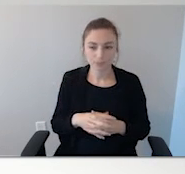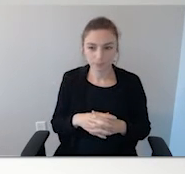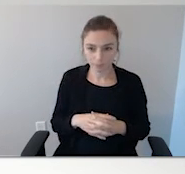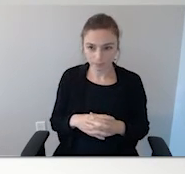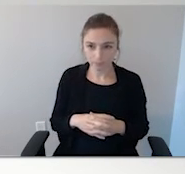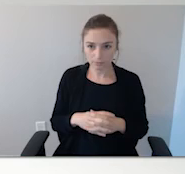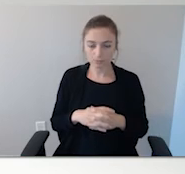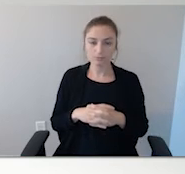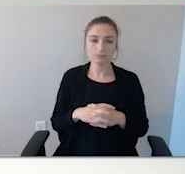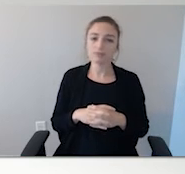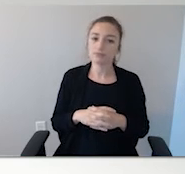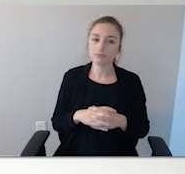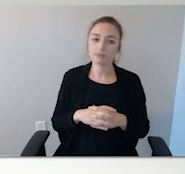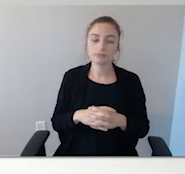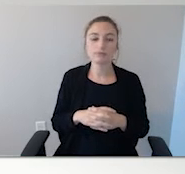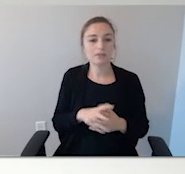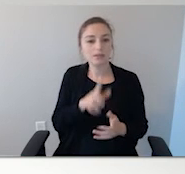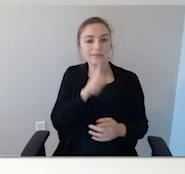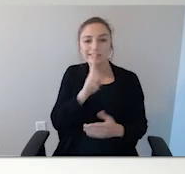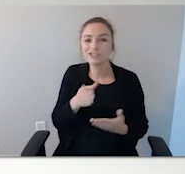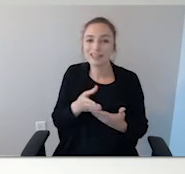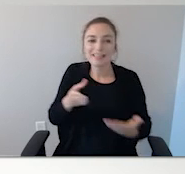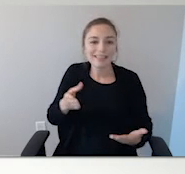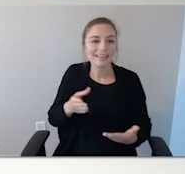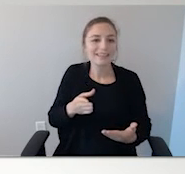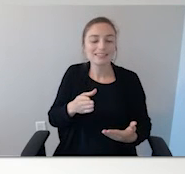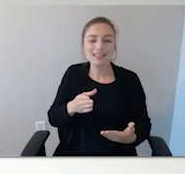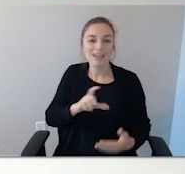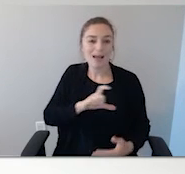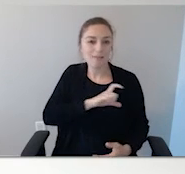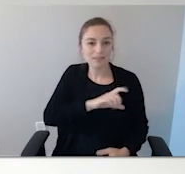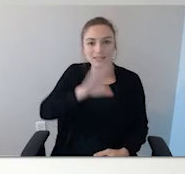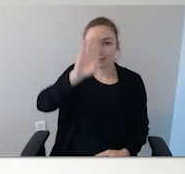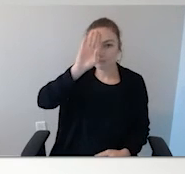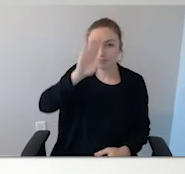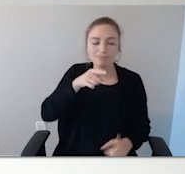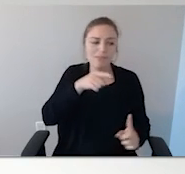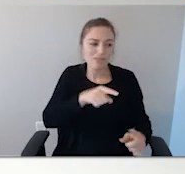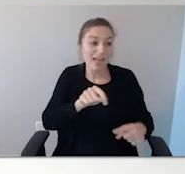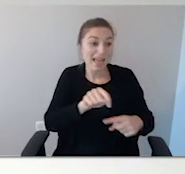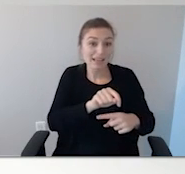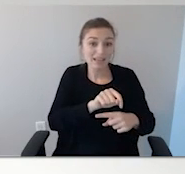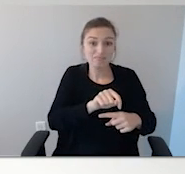So these are the same, this is things that the first responders are being trained on to ask.